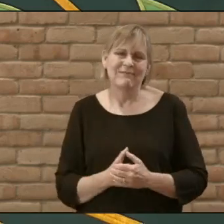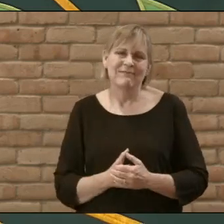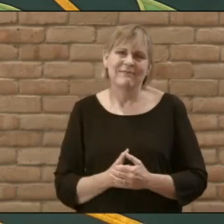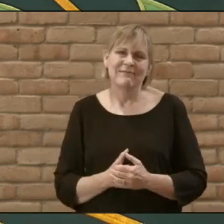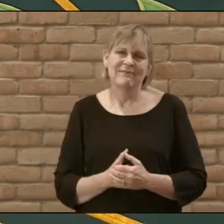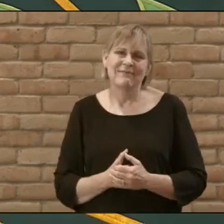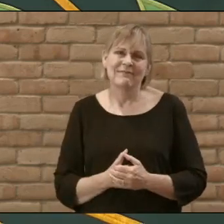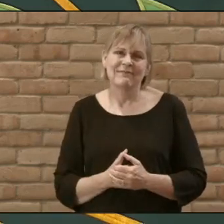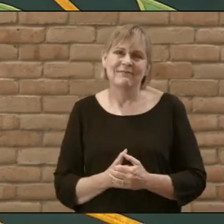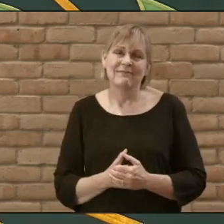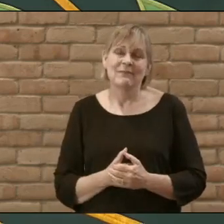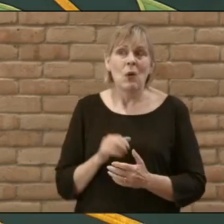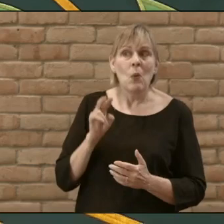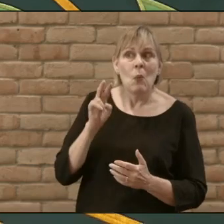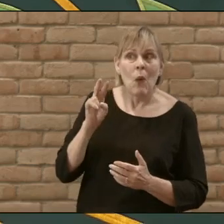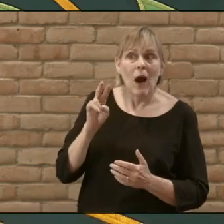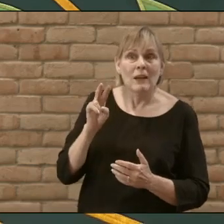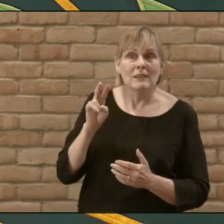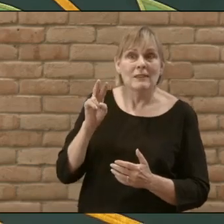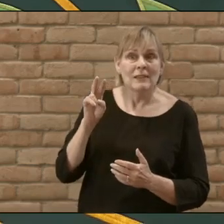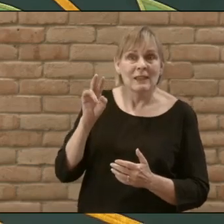are you watching this now